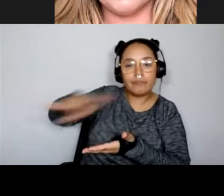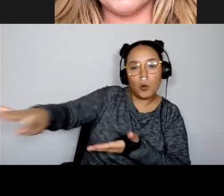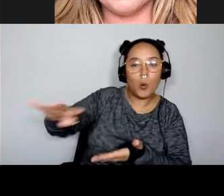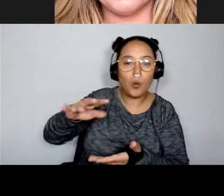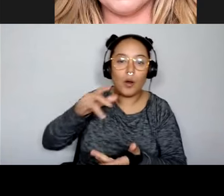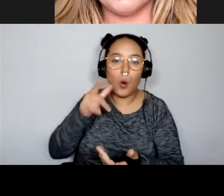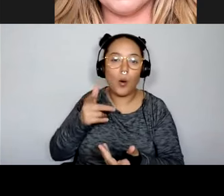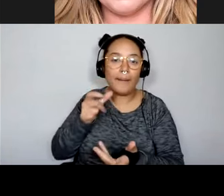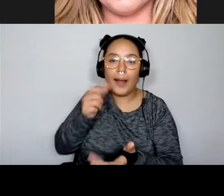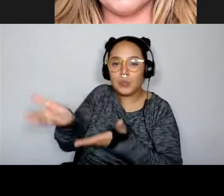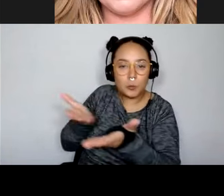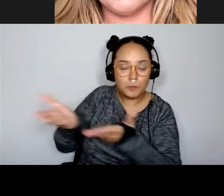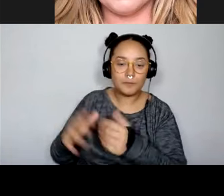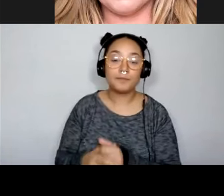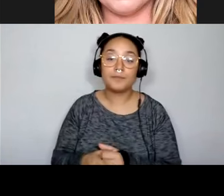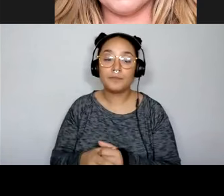Sure.